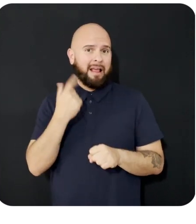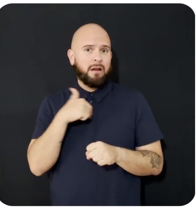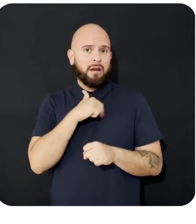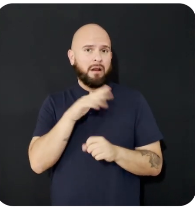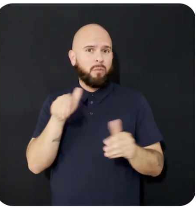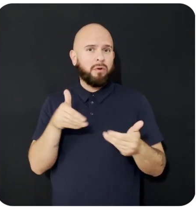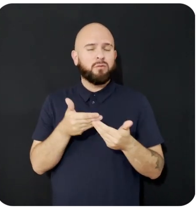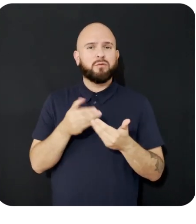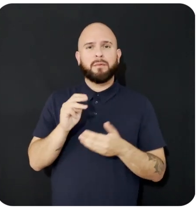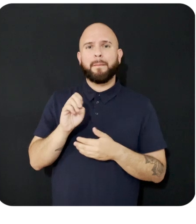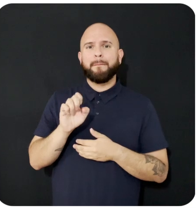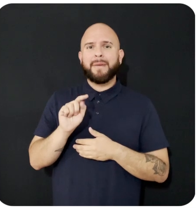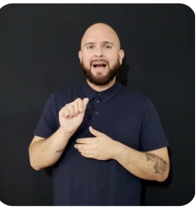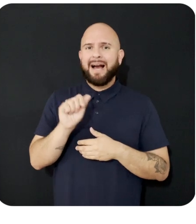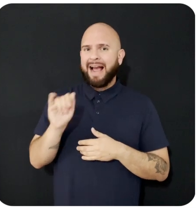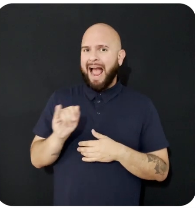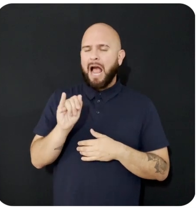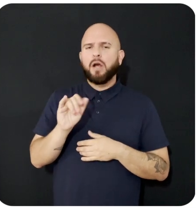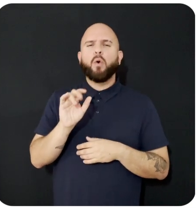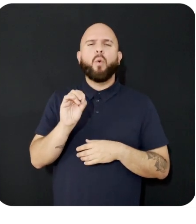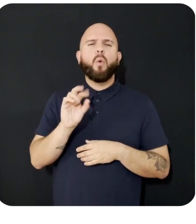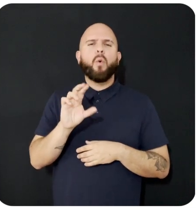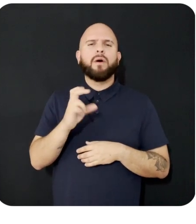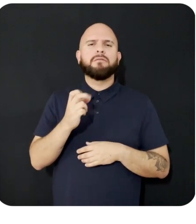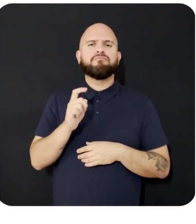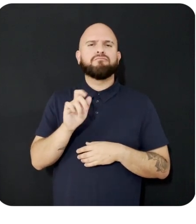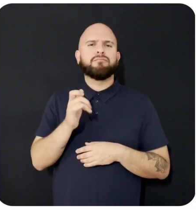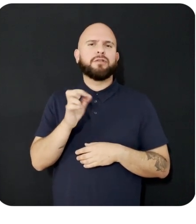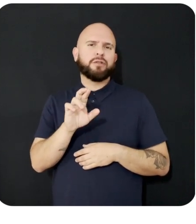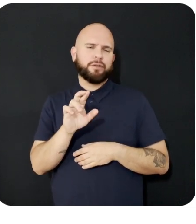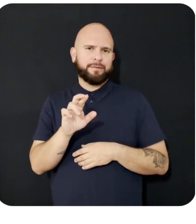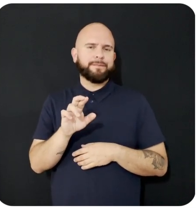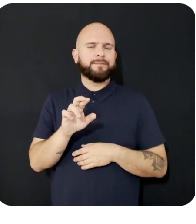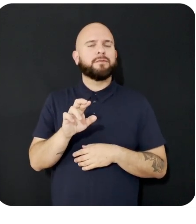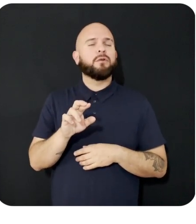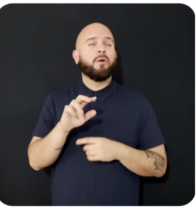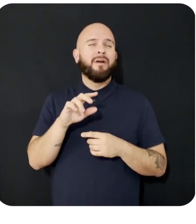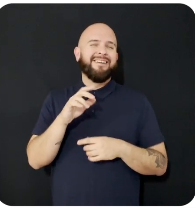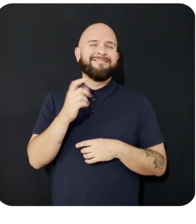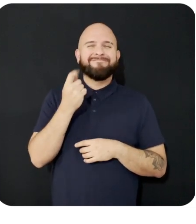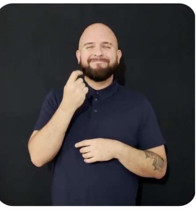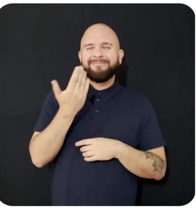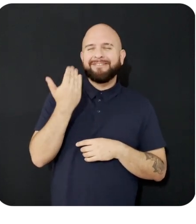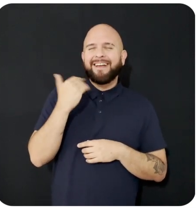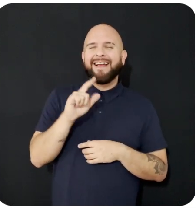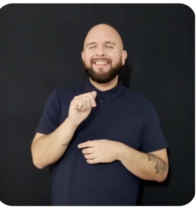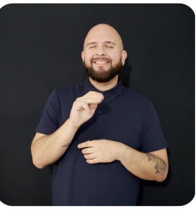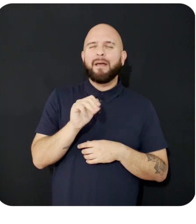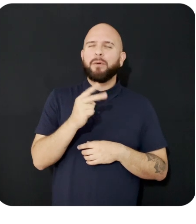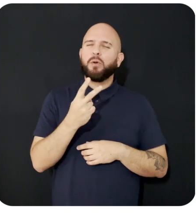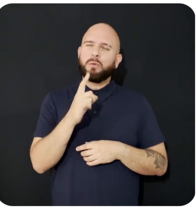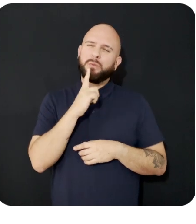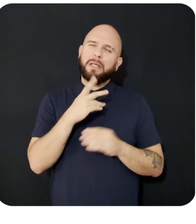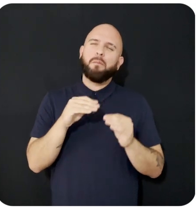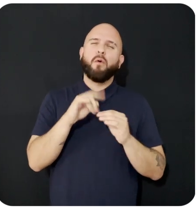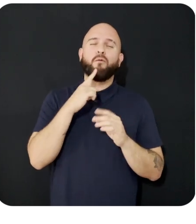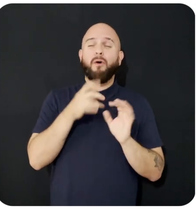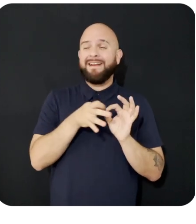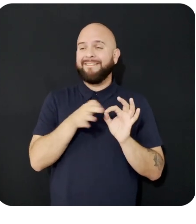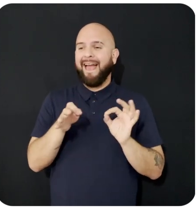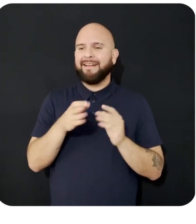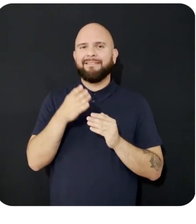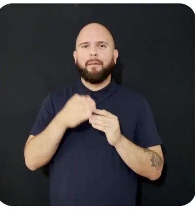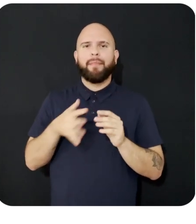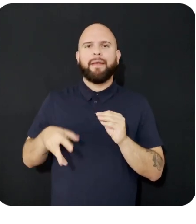orchestrator to enable plugin capability when LLAMA 2 was primarily a text completion model. Limitations of the